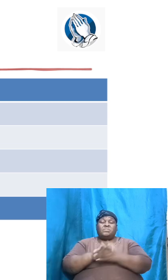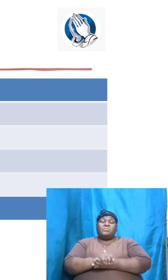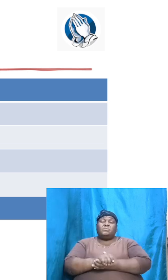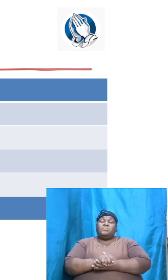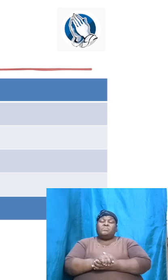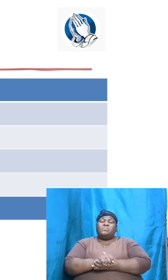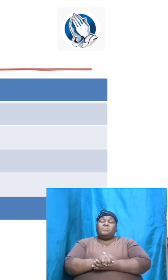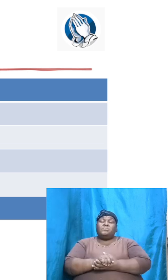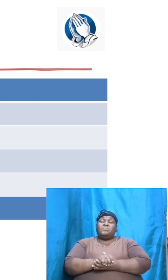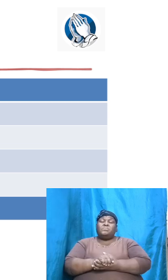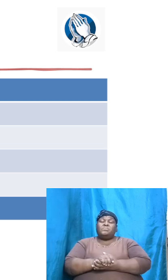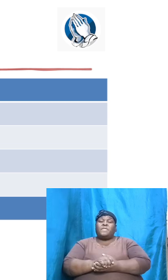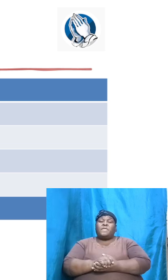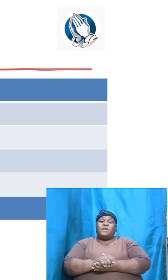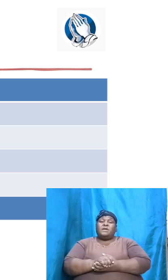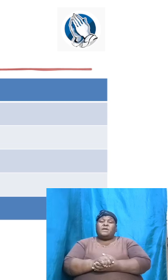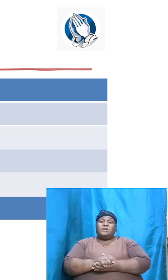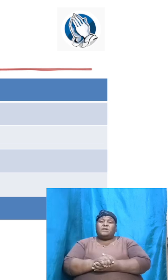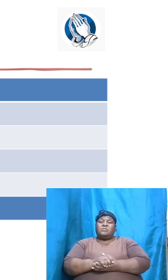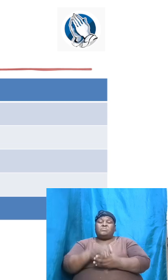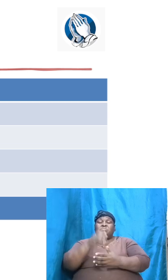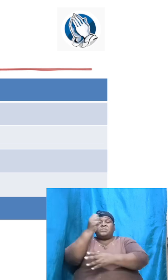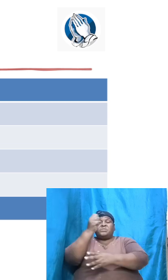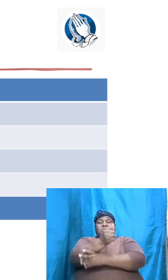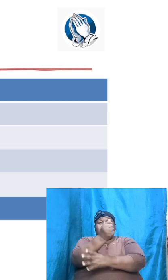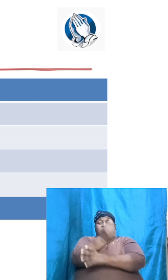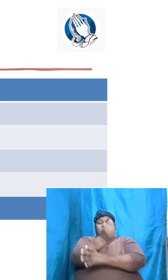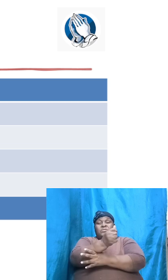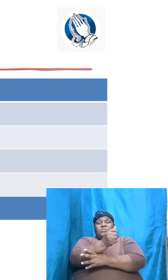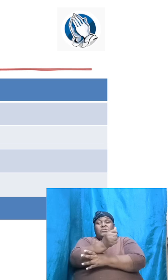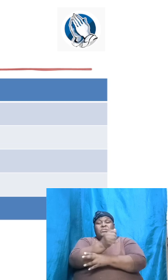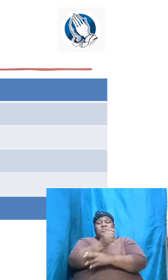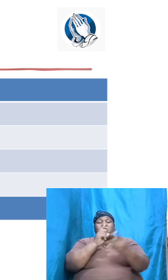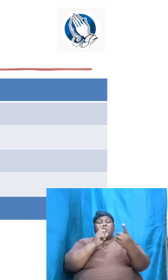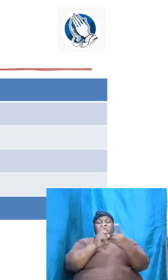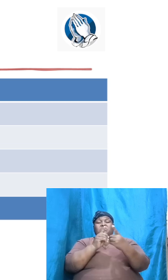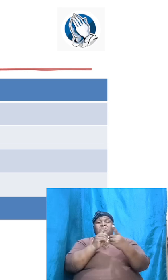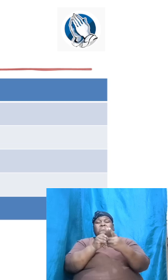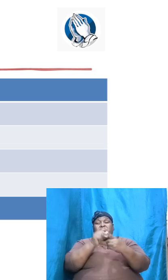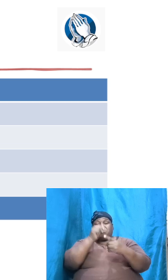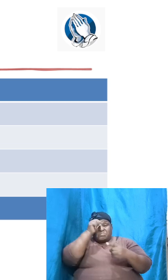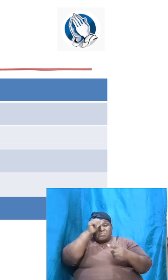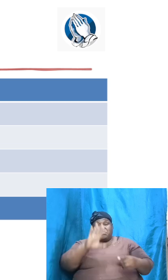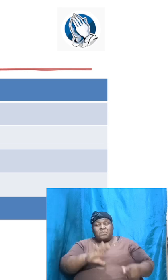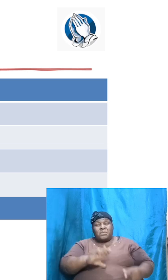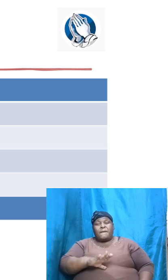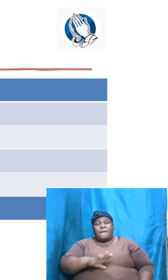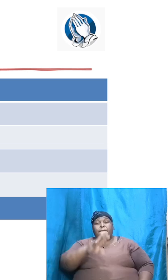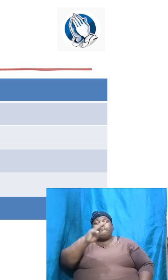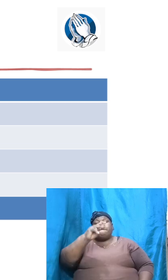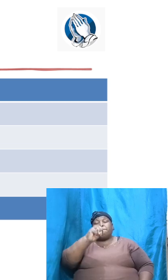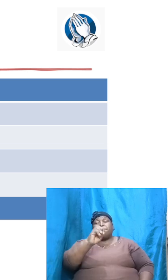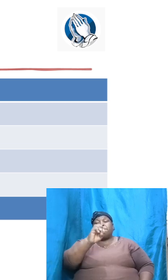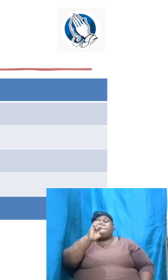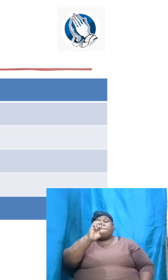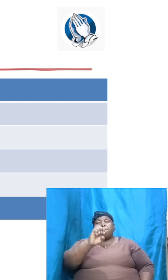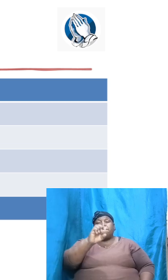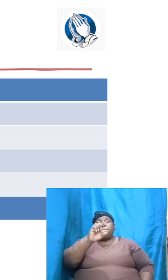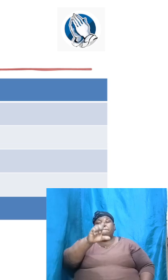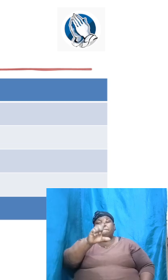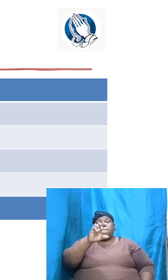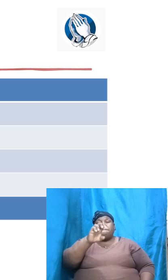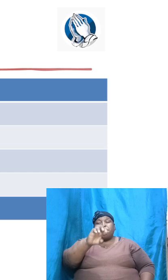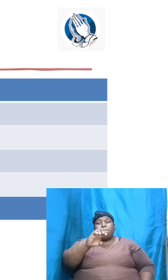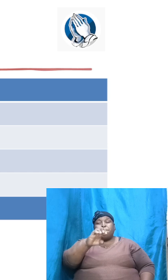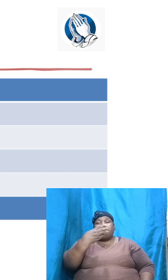escapades of Abraham, he met upon a man called Melchizedek. Now you're talking about